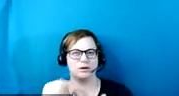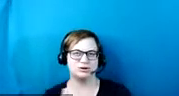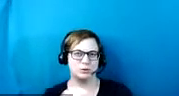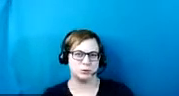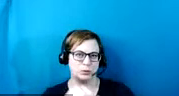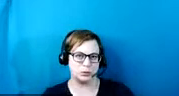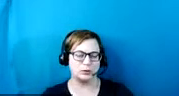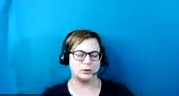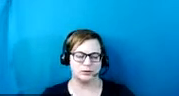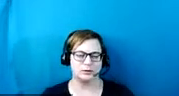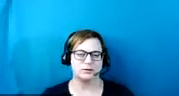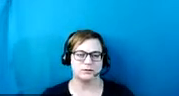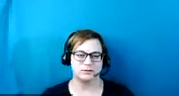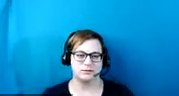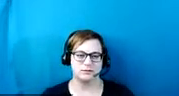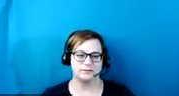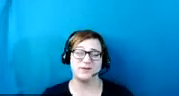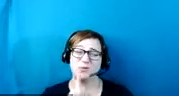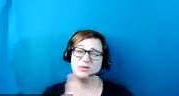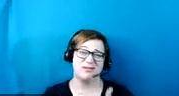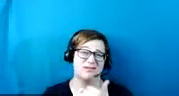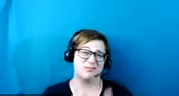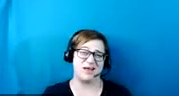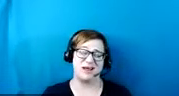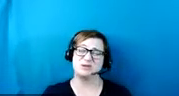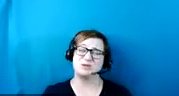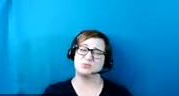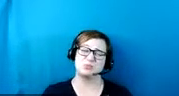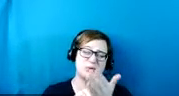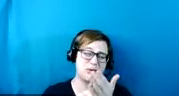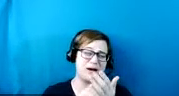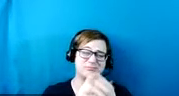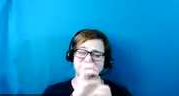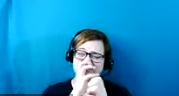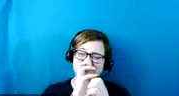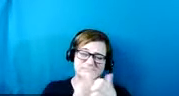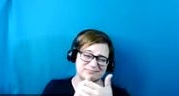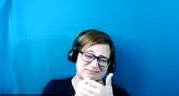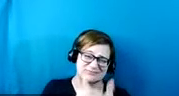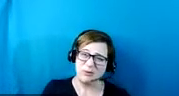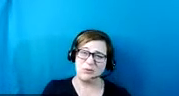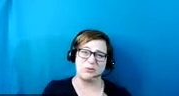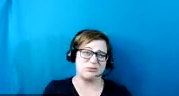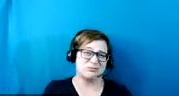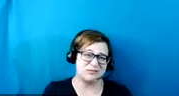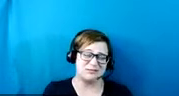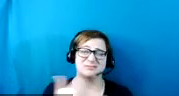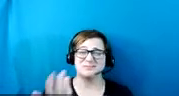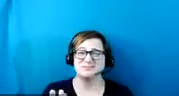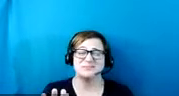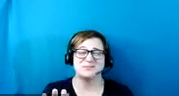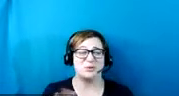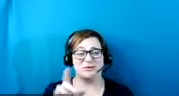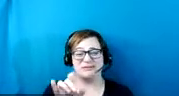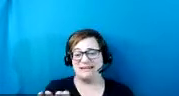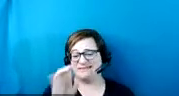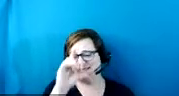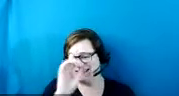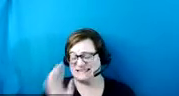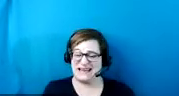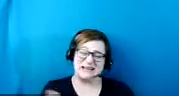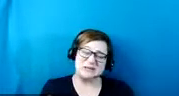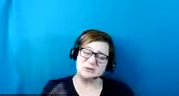Also, compliance is really required to the maximum extent feasible. So even if it's determined it's really infeasible,